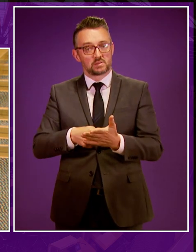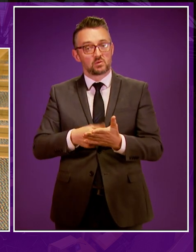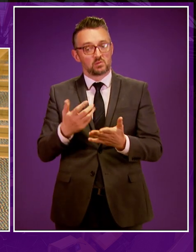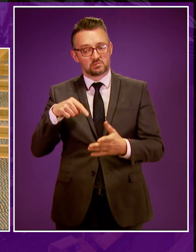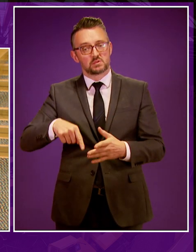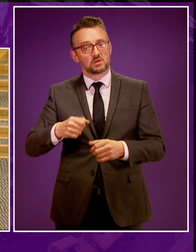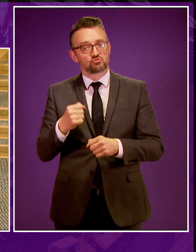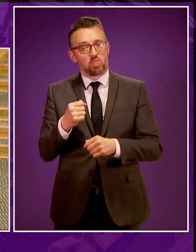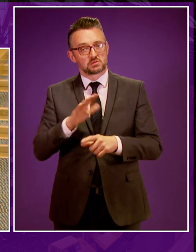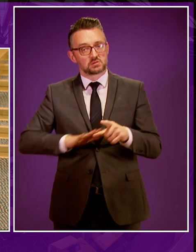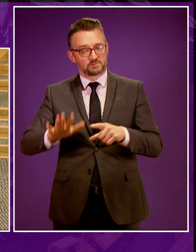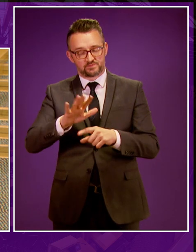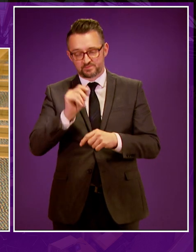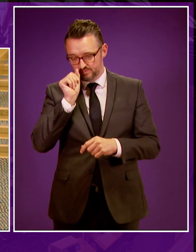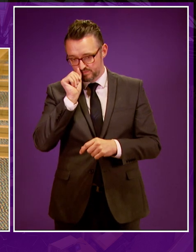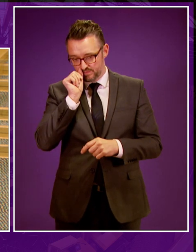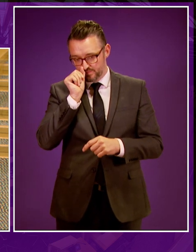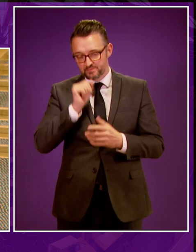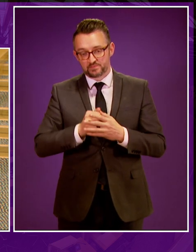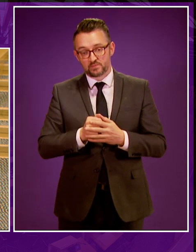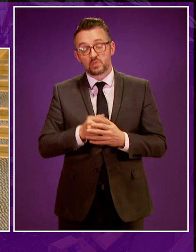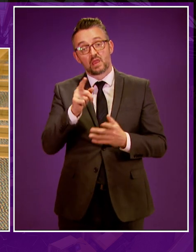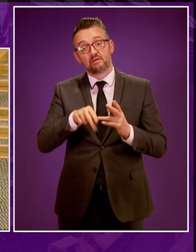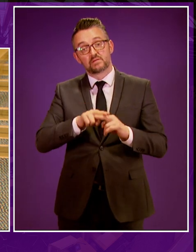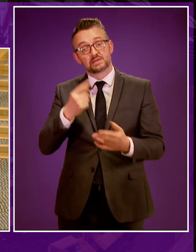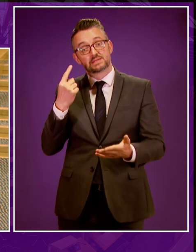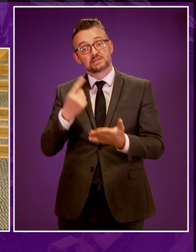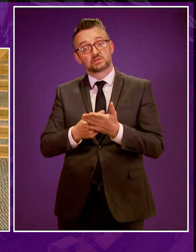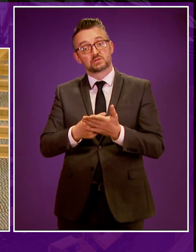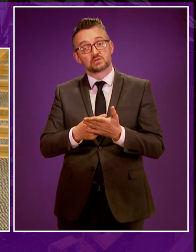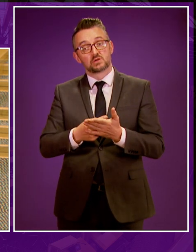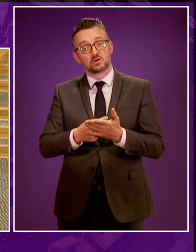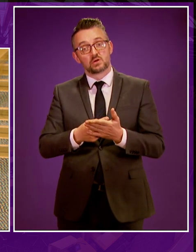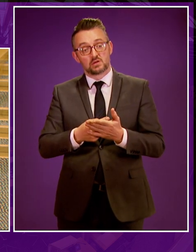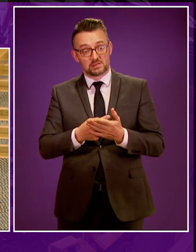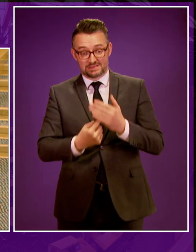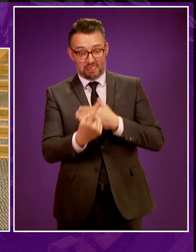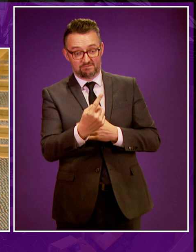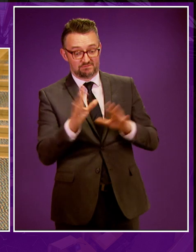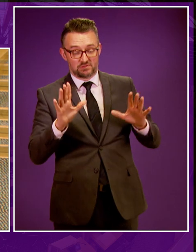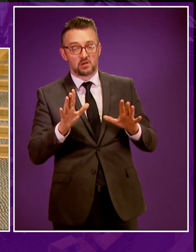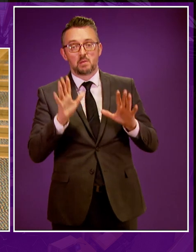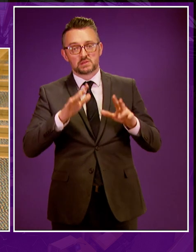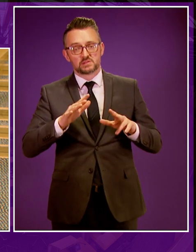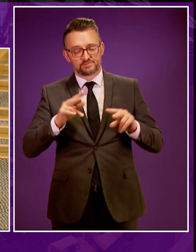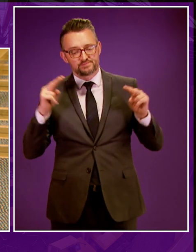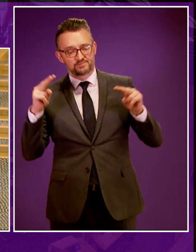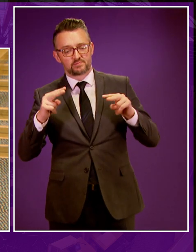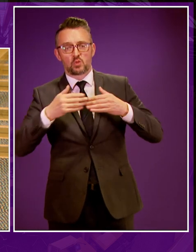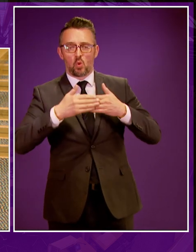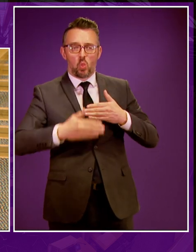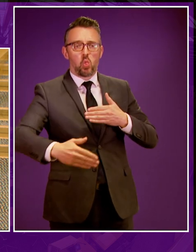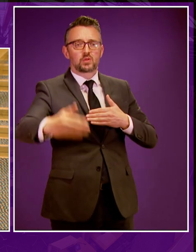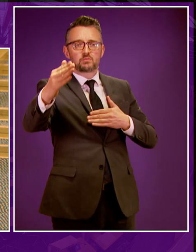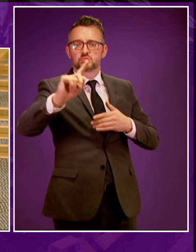in Scotland. The presiding officer, a decision on unconventional oil and gas in Scotland does not exist in isolation. It must be viewed within the context of our longer